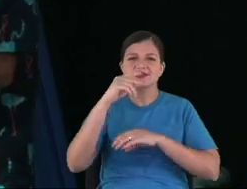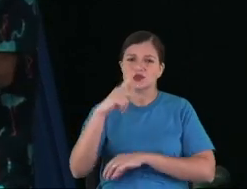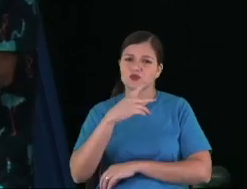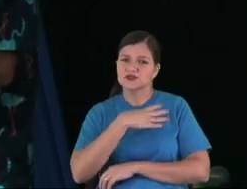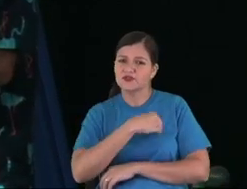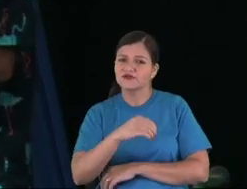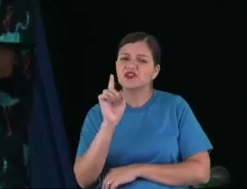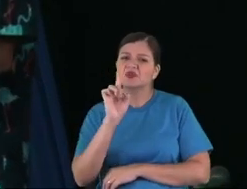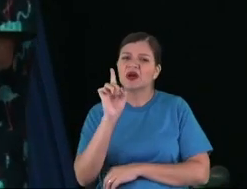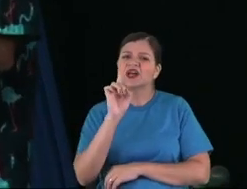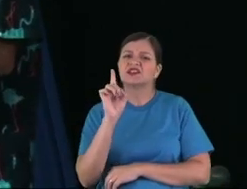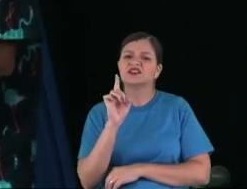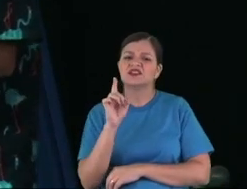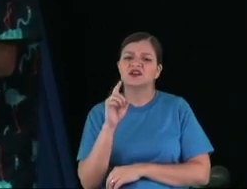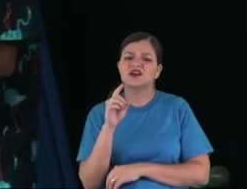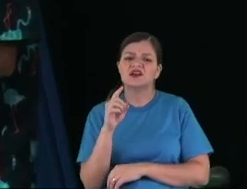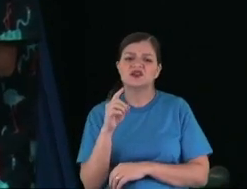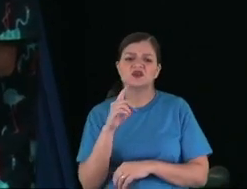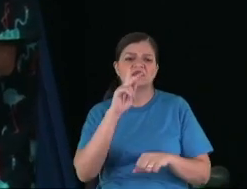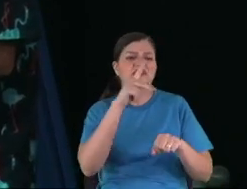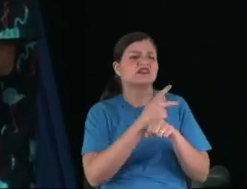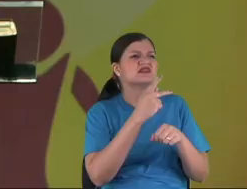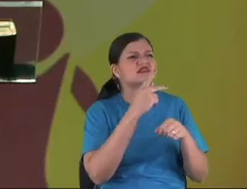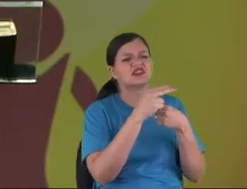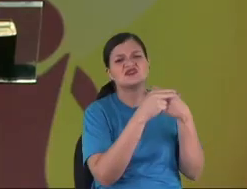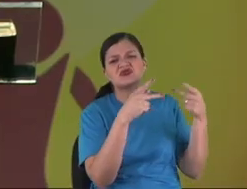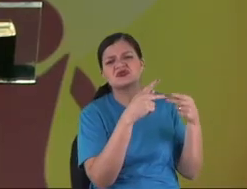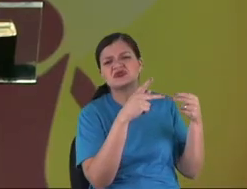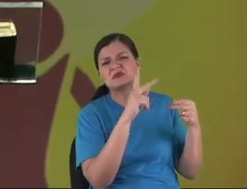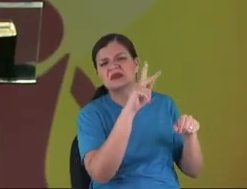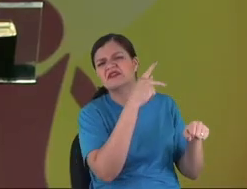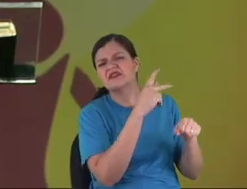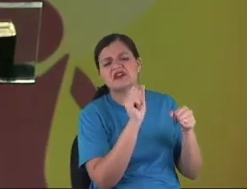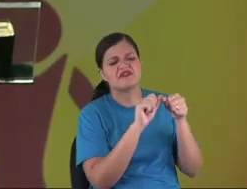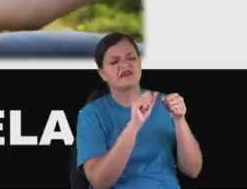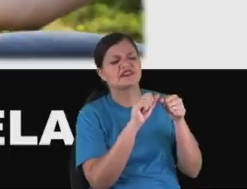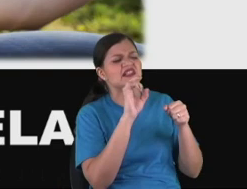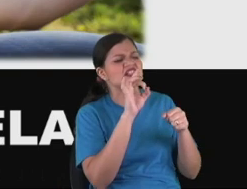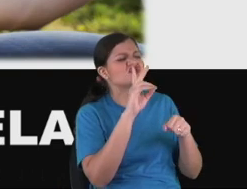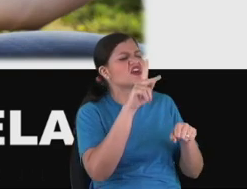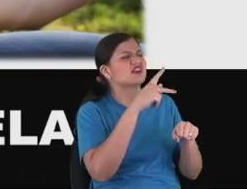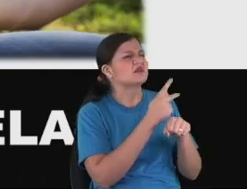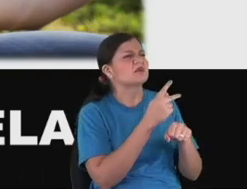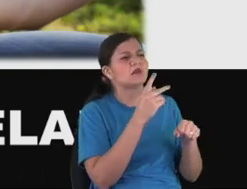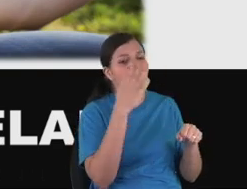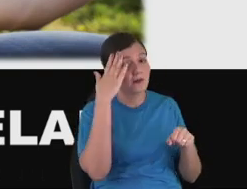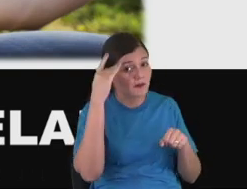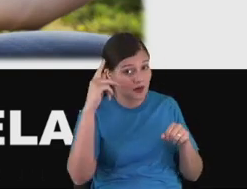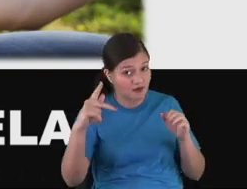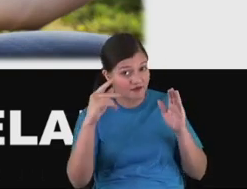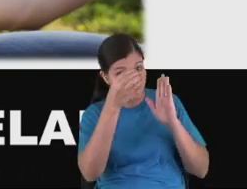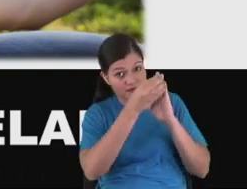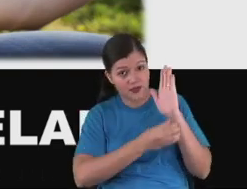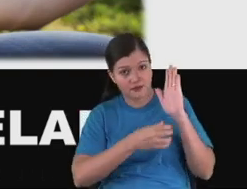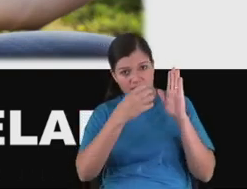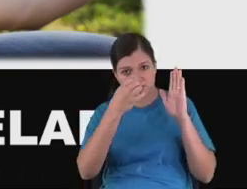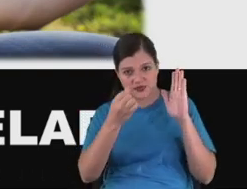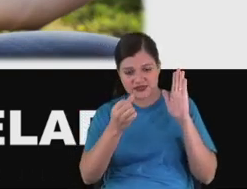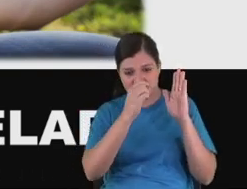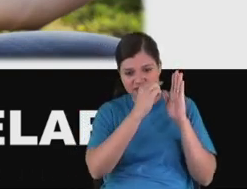Don't be... Don't do the things later. Proverb 28, 9.